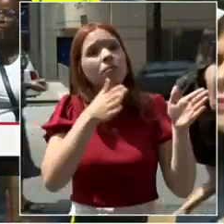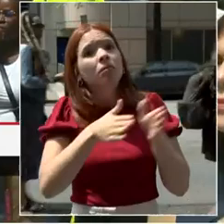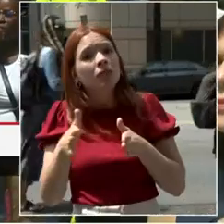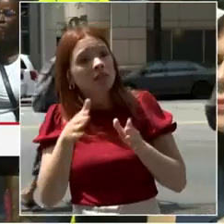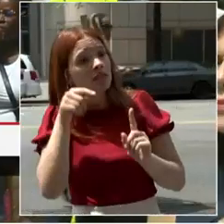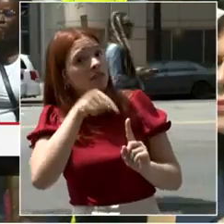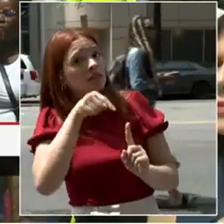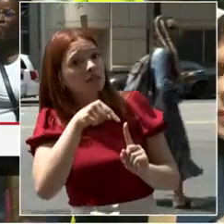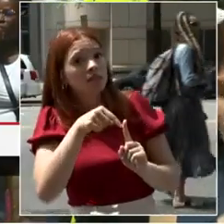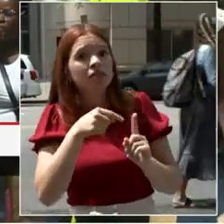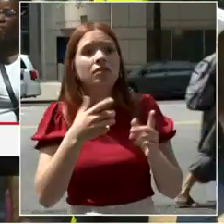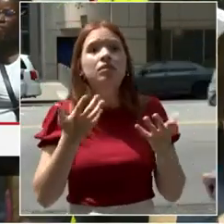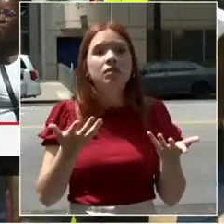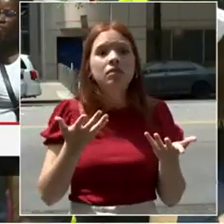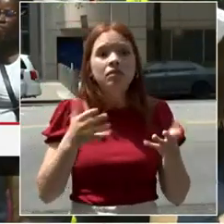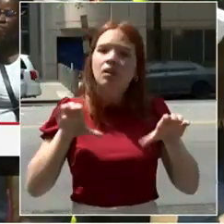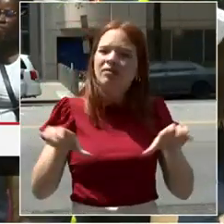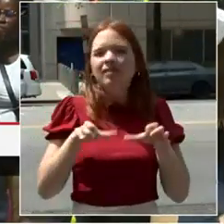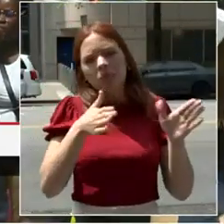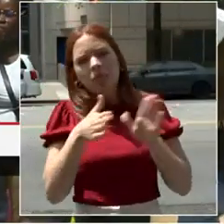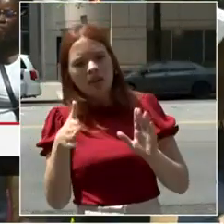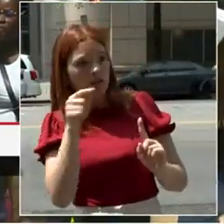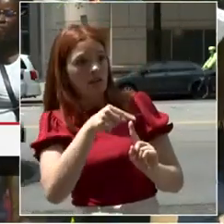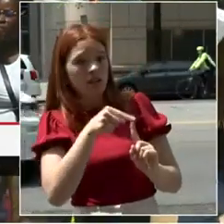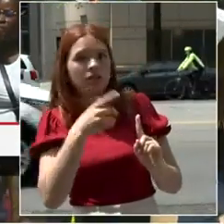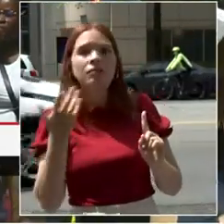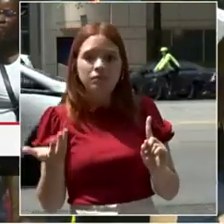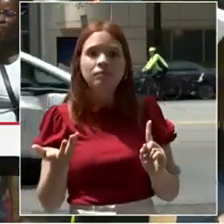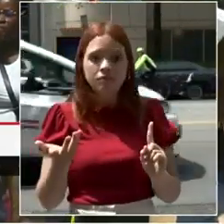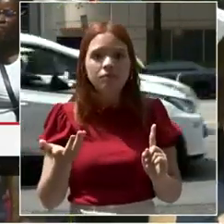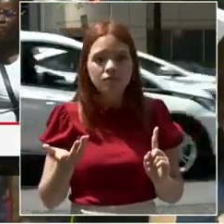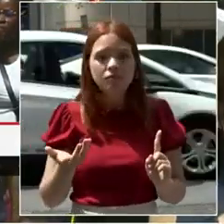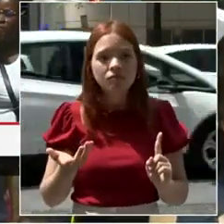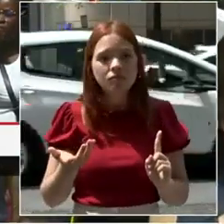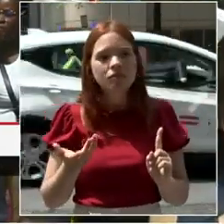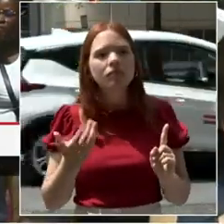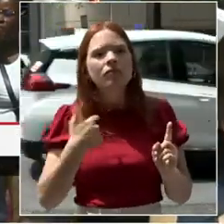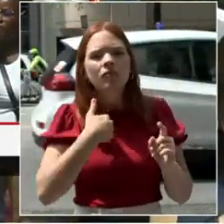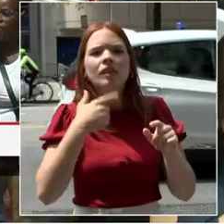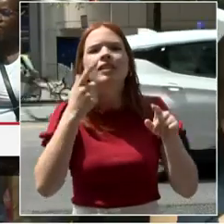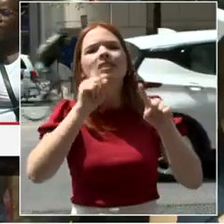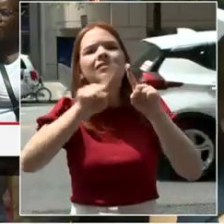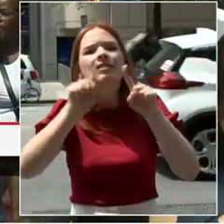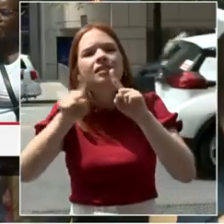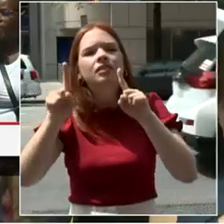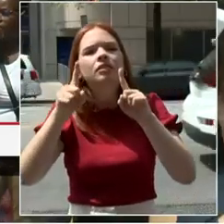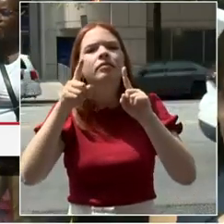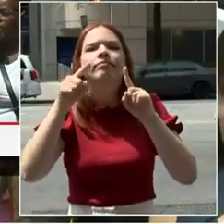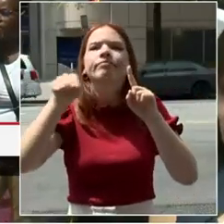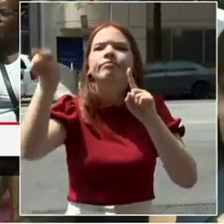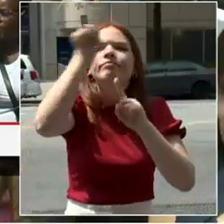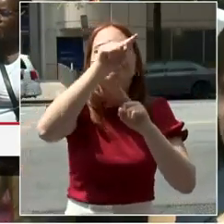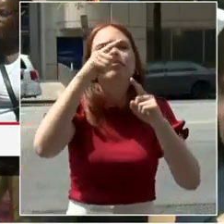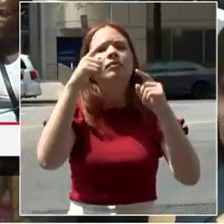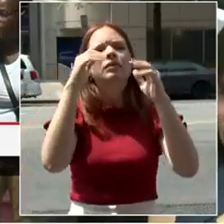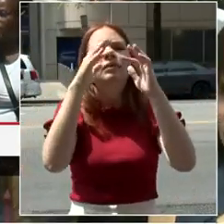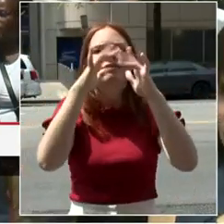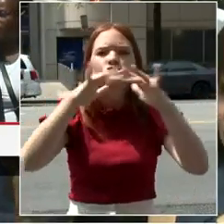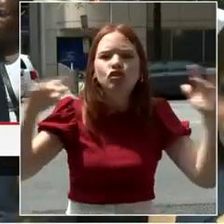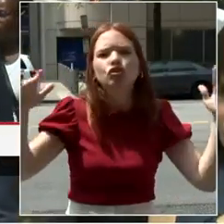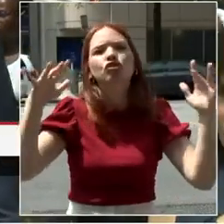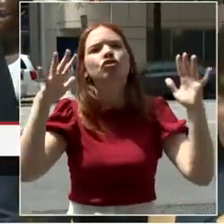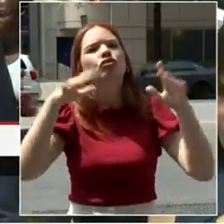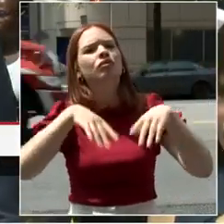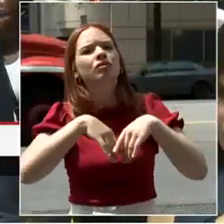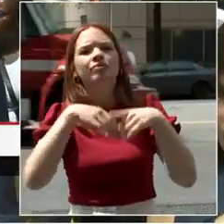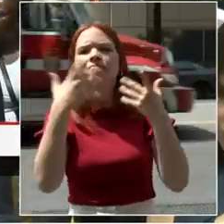of downtown as a cluster of livable, vibrant neighborhoods that are diverse and equitable. Now, as a key component of the action